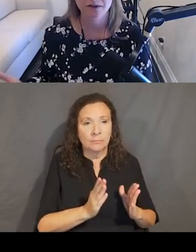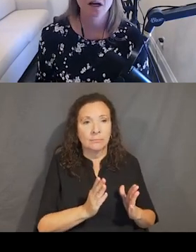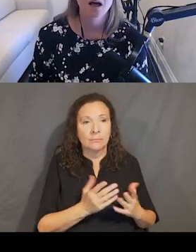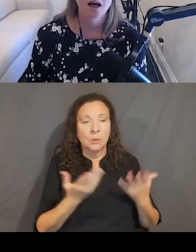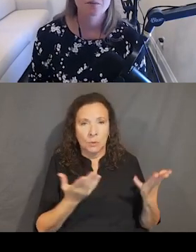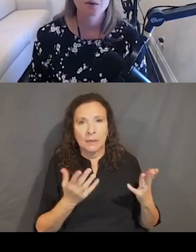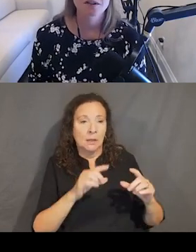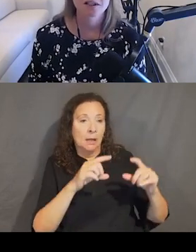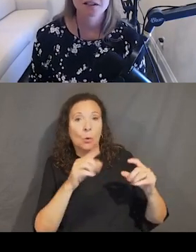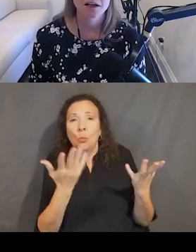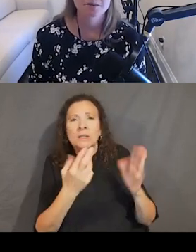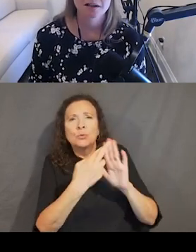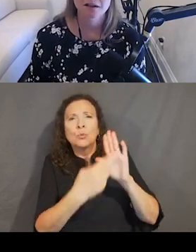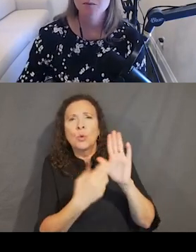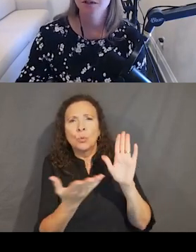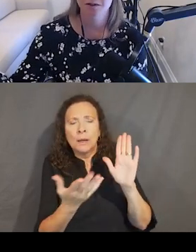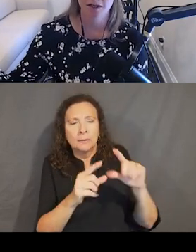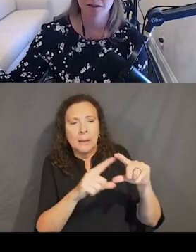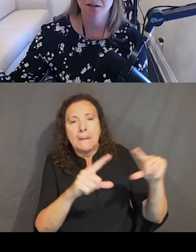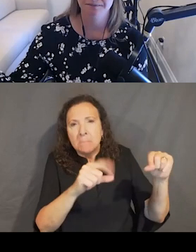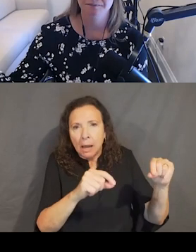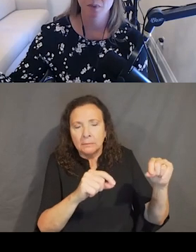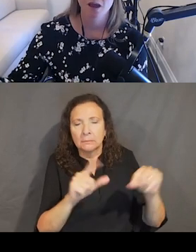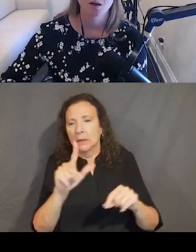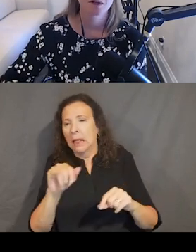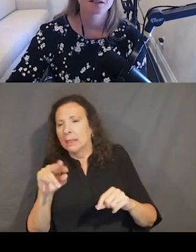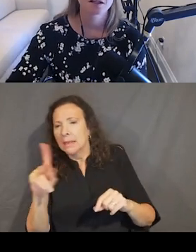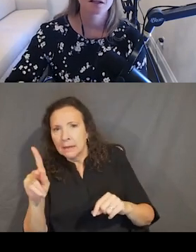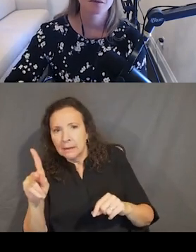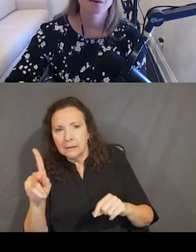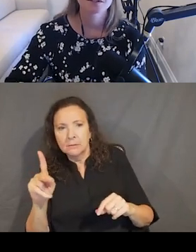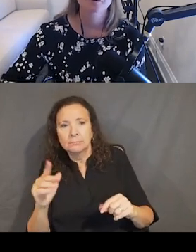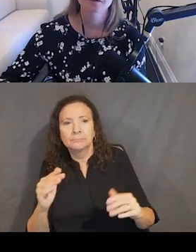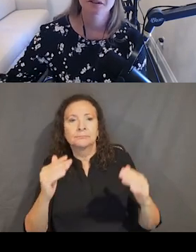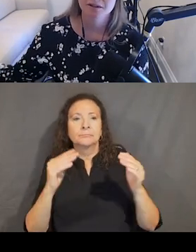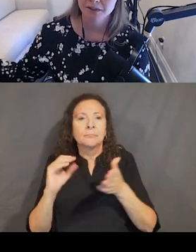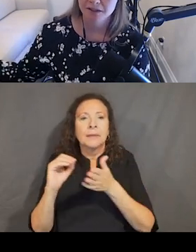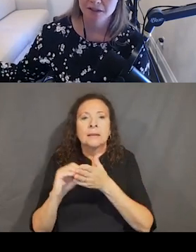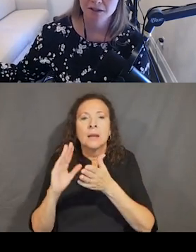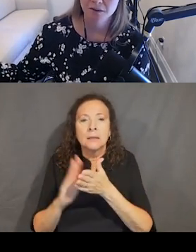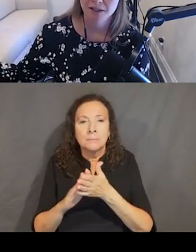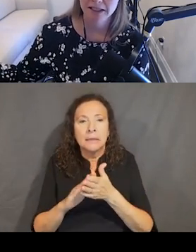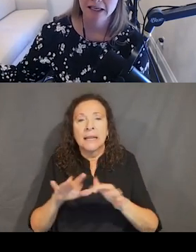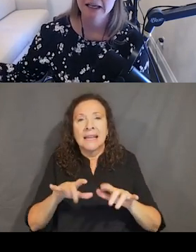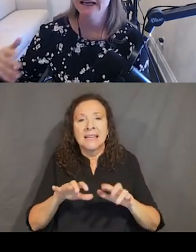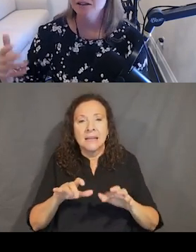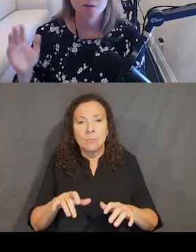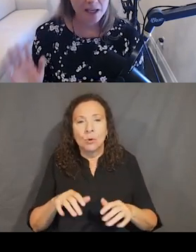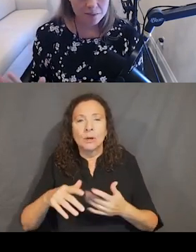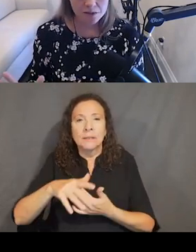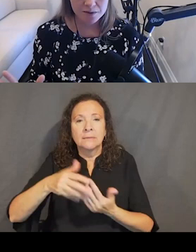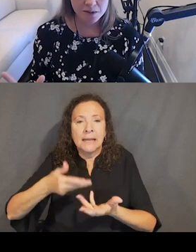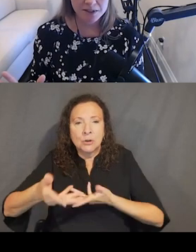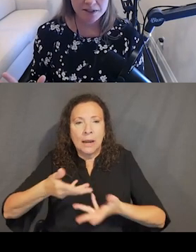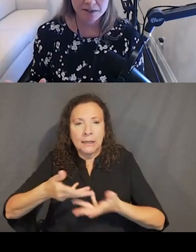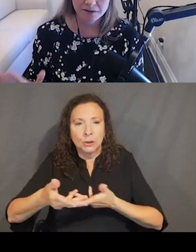a link, whatever. But we also need to document keyboard interactions. We need to document what a screen reader experience is going to be like. And, you